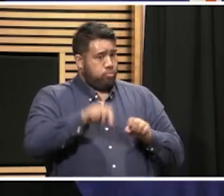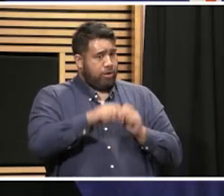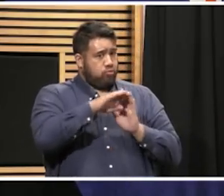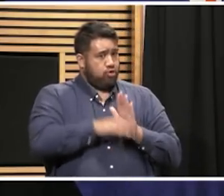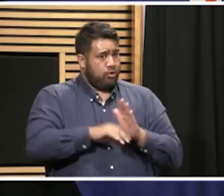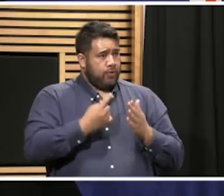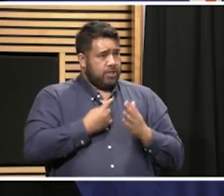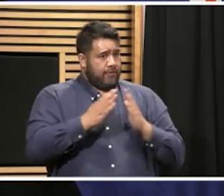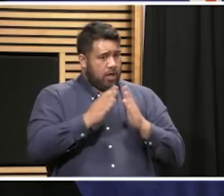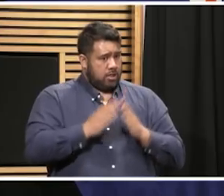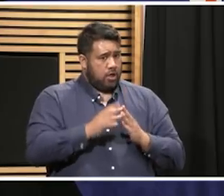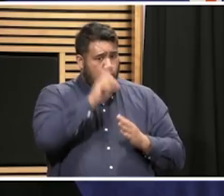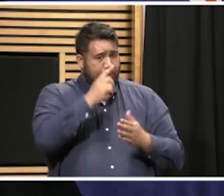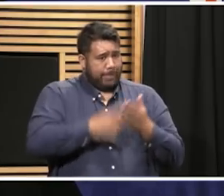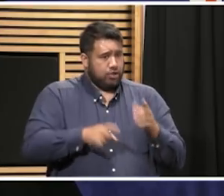punishment as well?